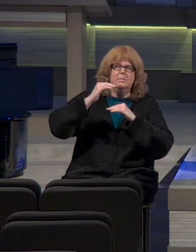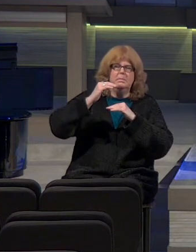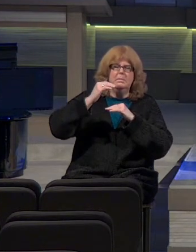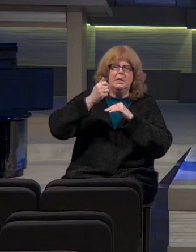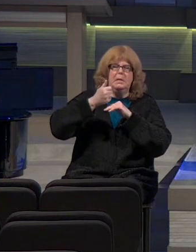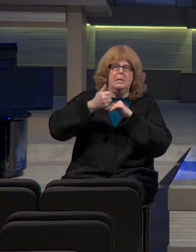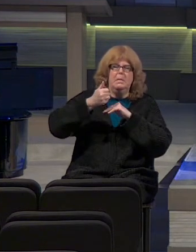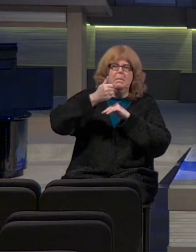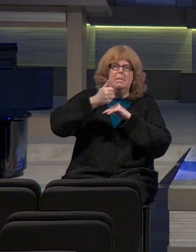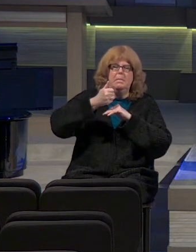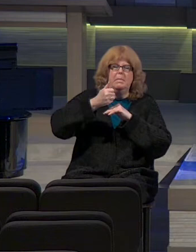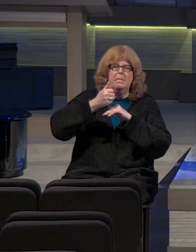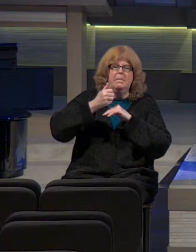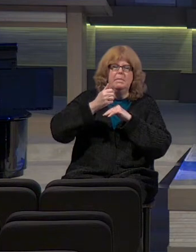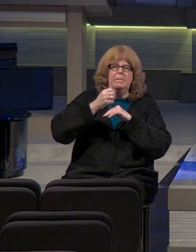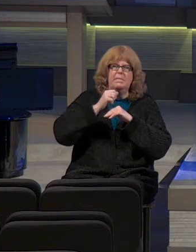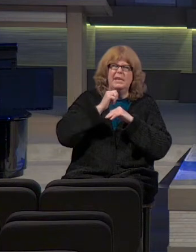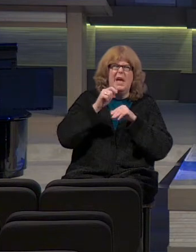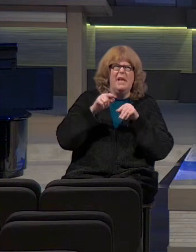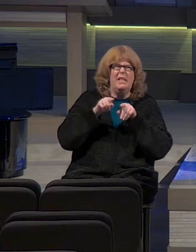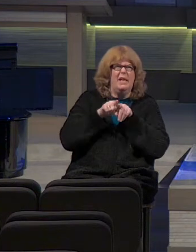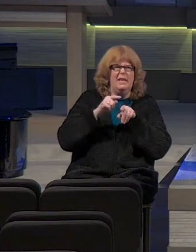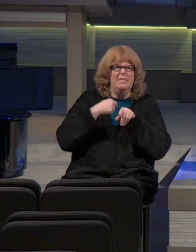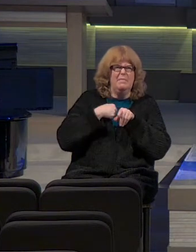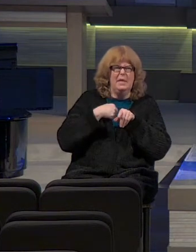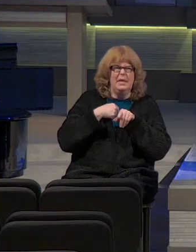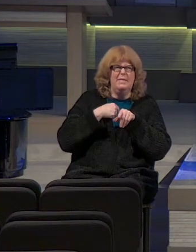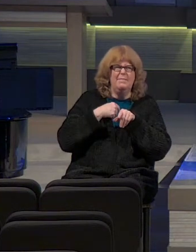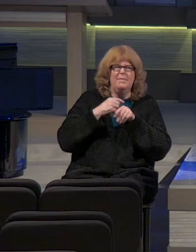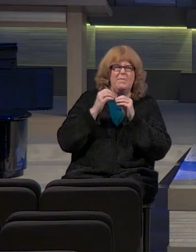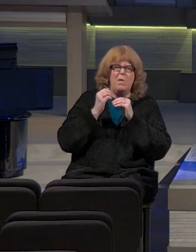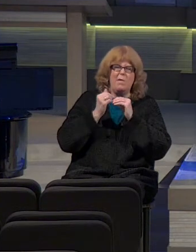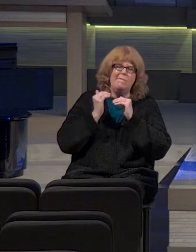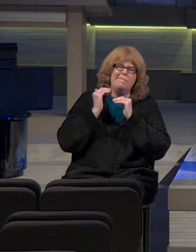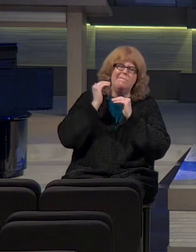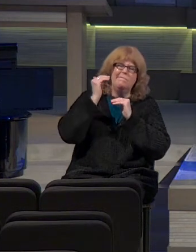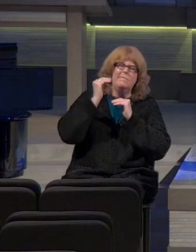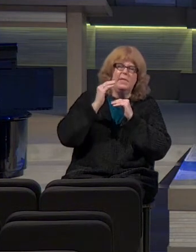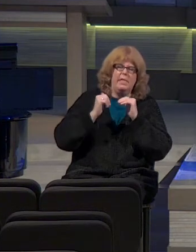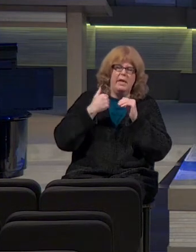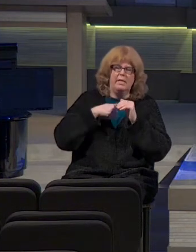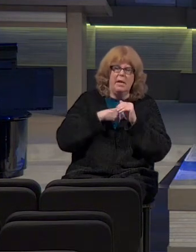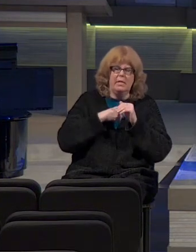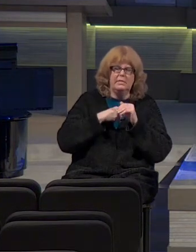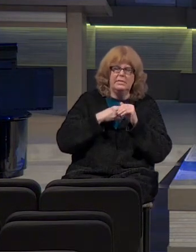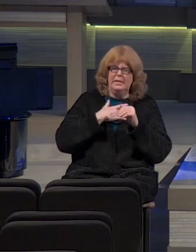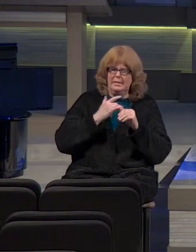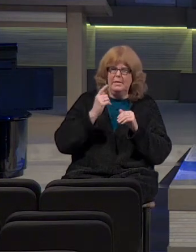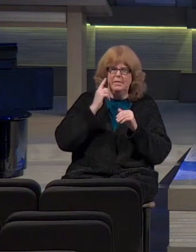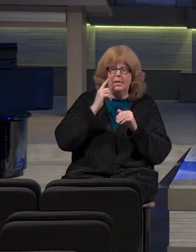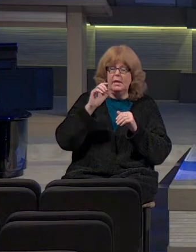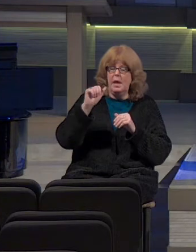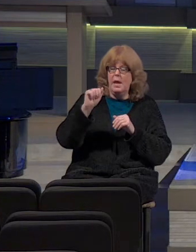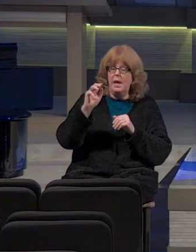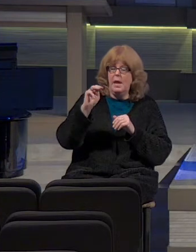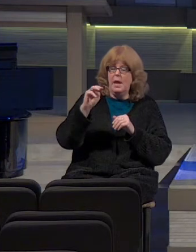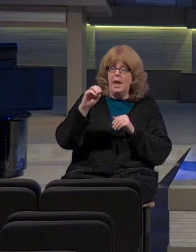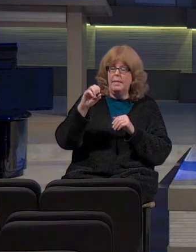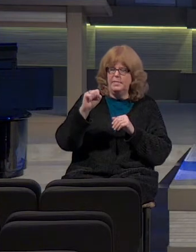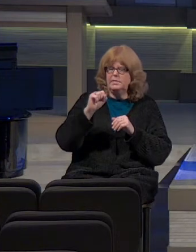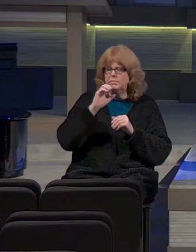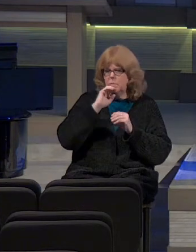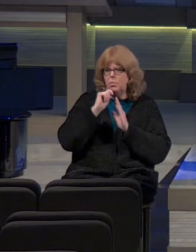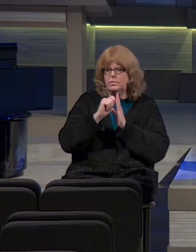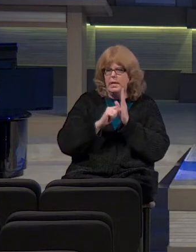it's beyond the reach of me, of anybody. That's how I tend to think about these guys. Amos, especially, is one of my